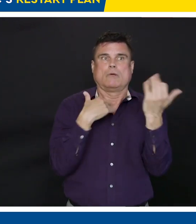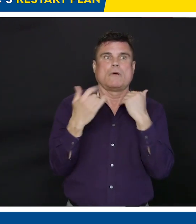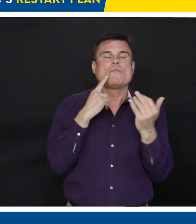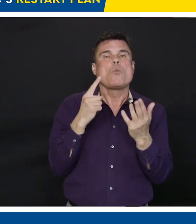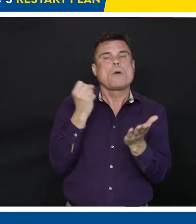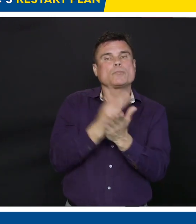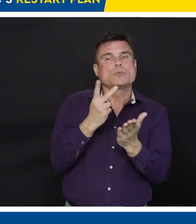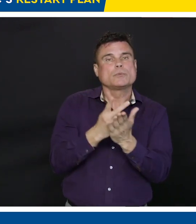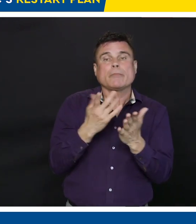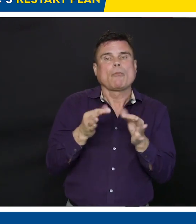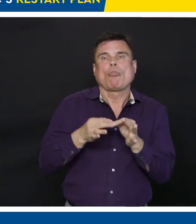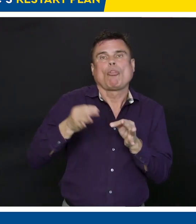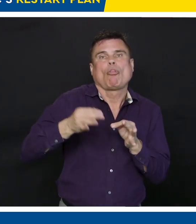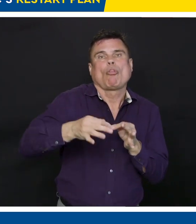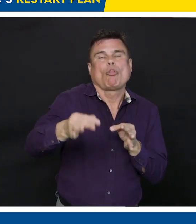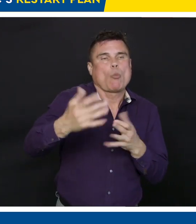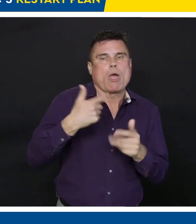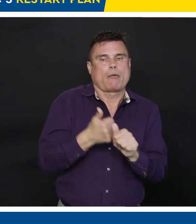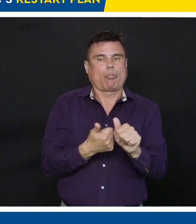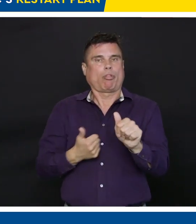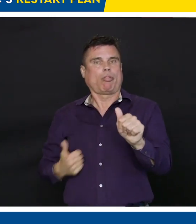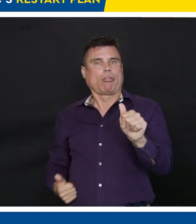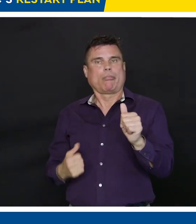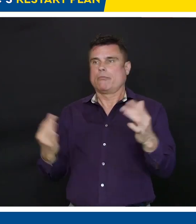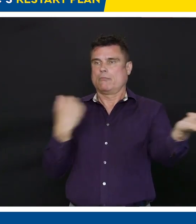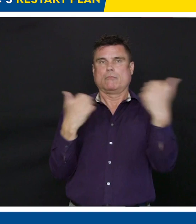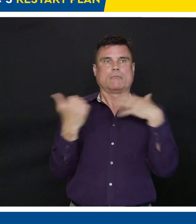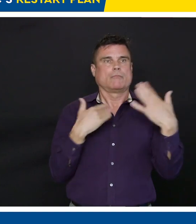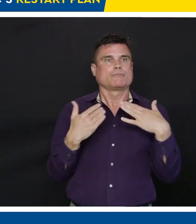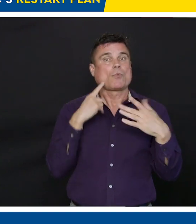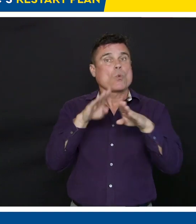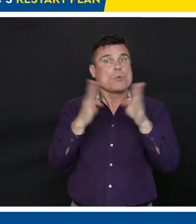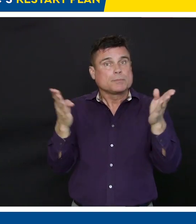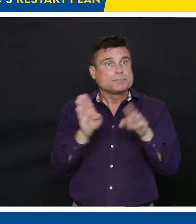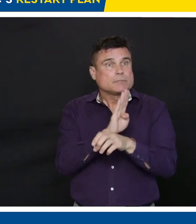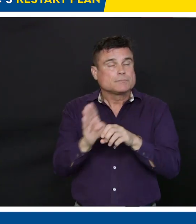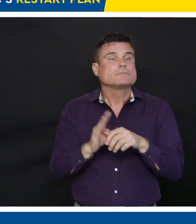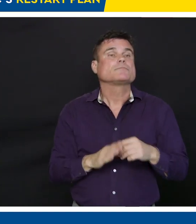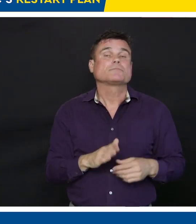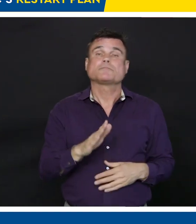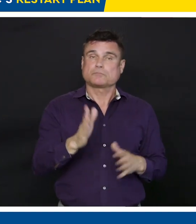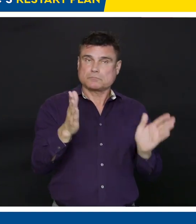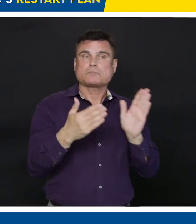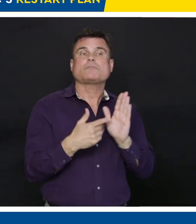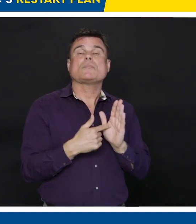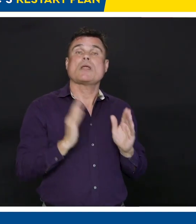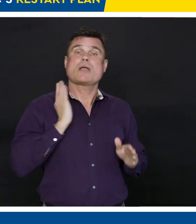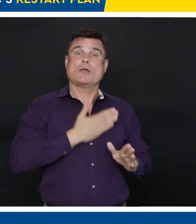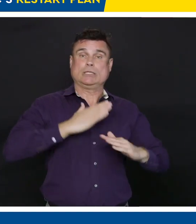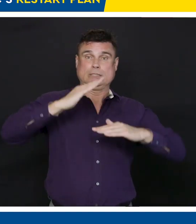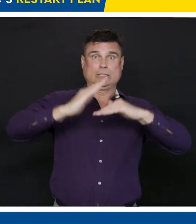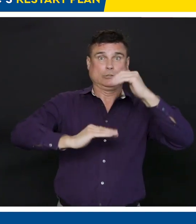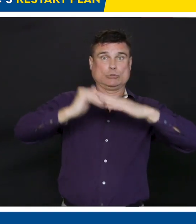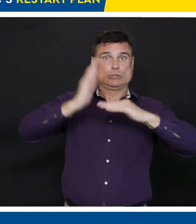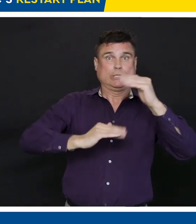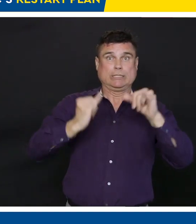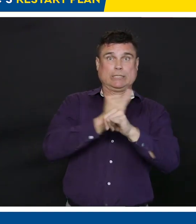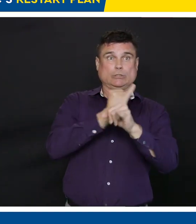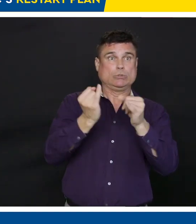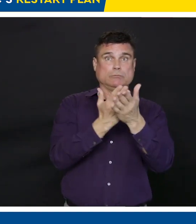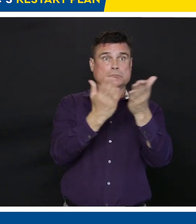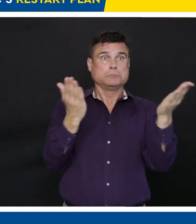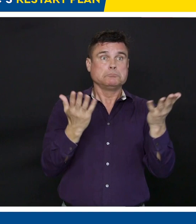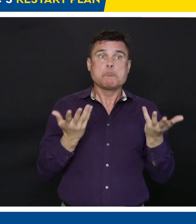WorkSafe BC, we maintained our construction industry. We have construction sites, whether it's residential